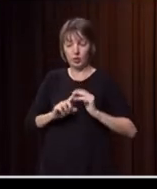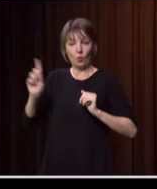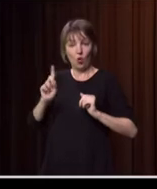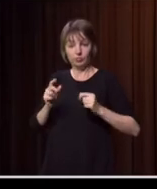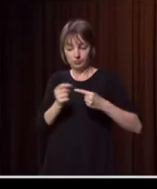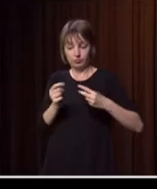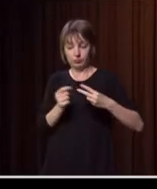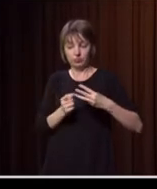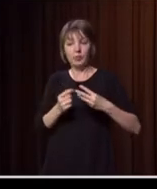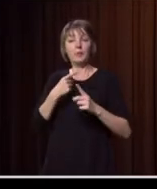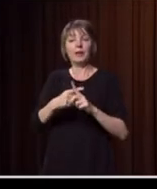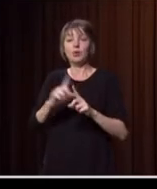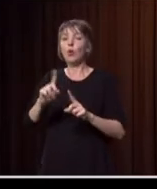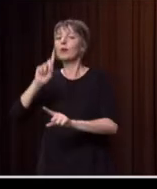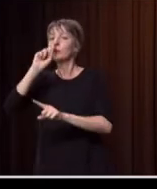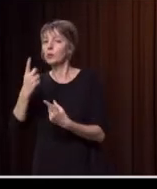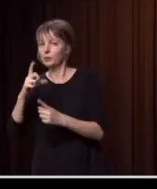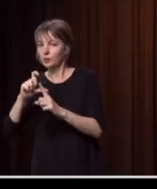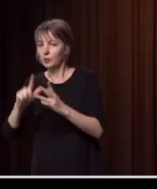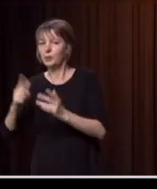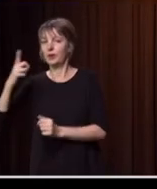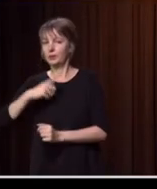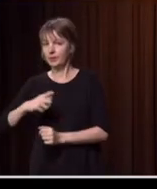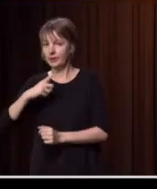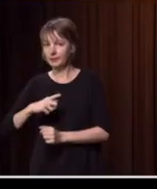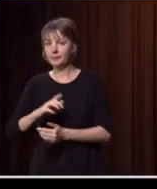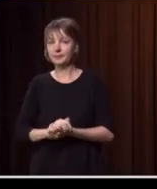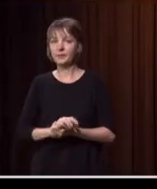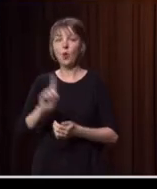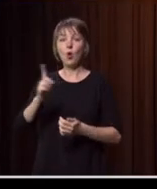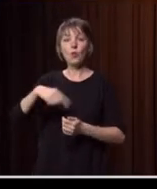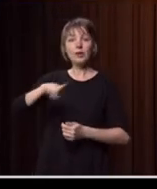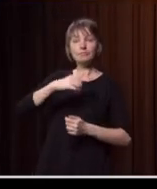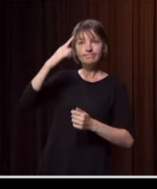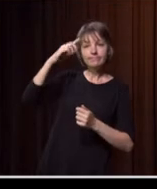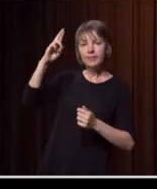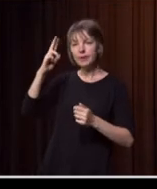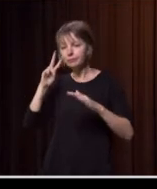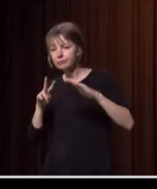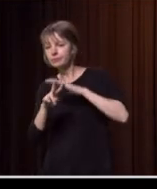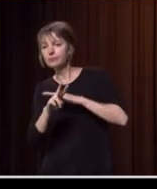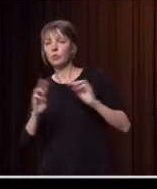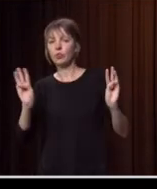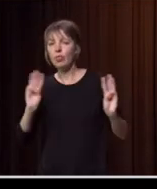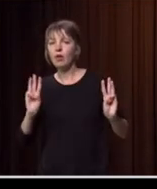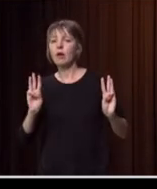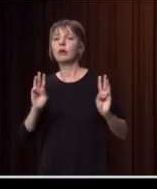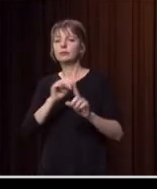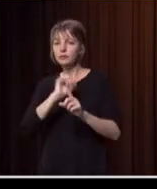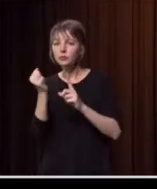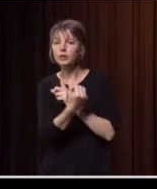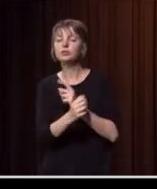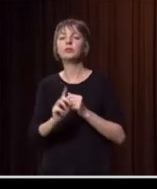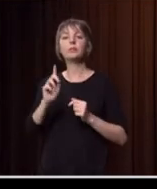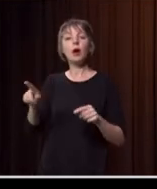we weren't doing and why we could or couldn't do those sorts of things. What we were expecting given the weather and the conditions, but then most importantly, what we wanted